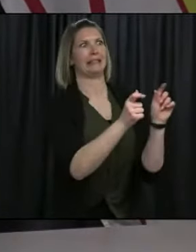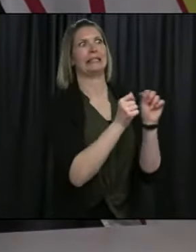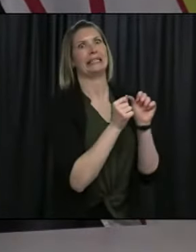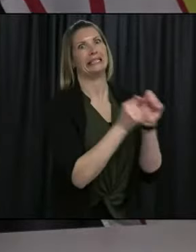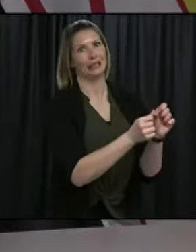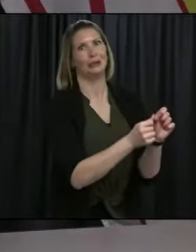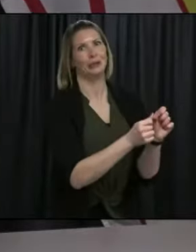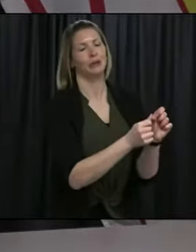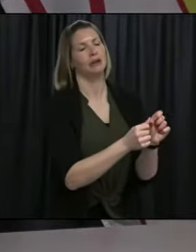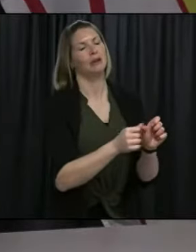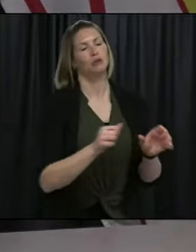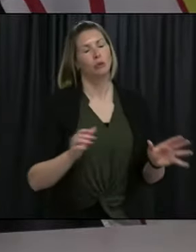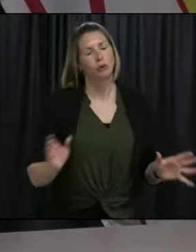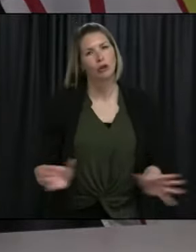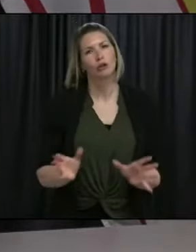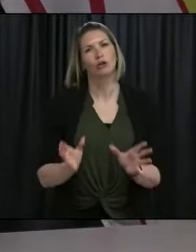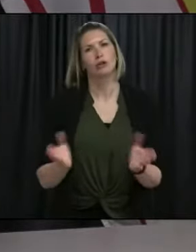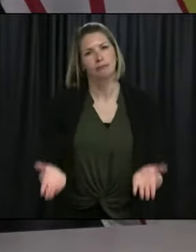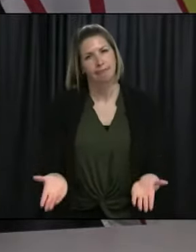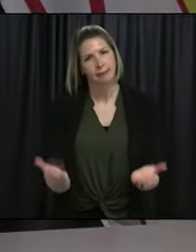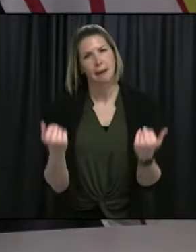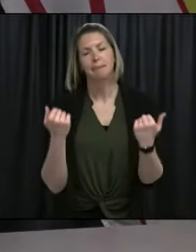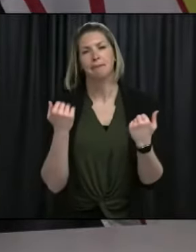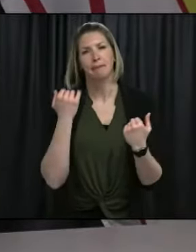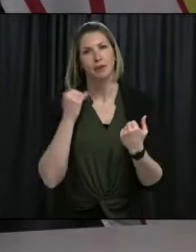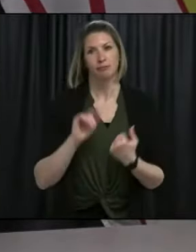everyone to do that when it's your turn.